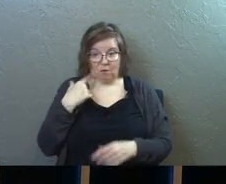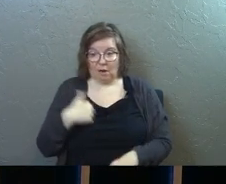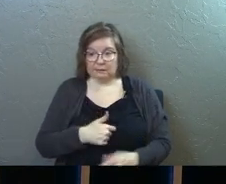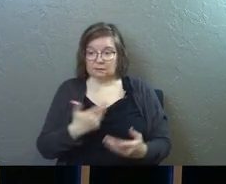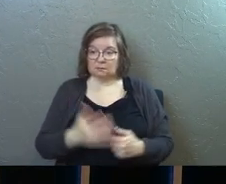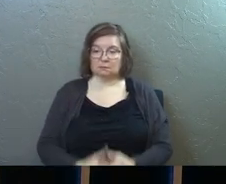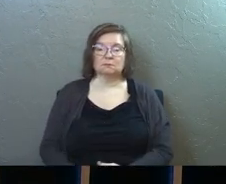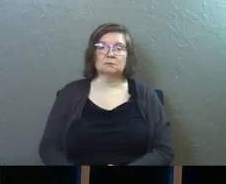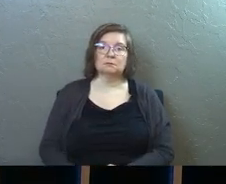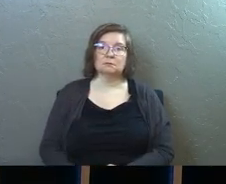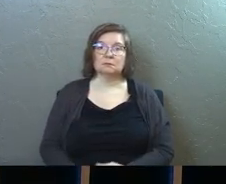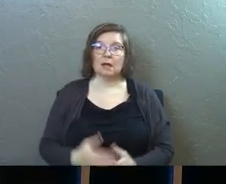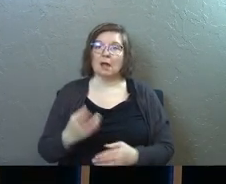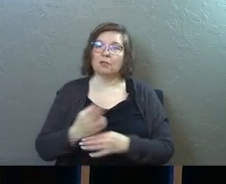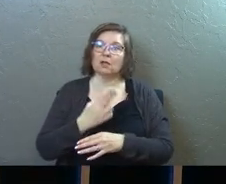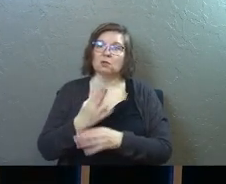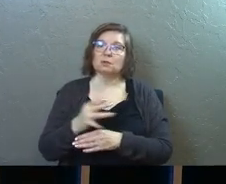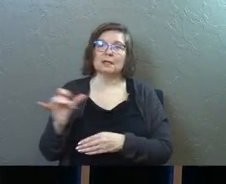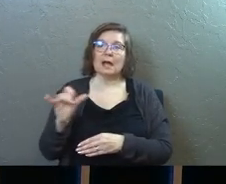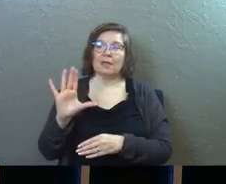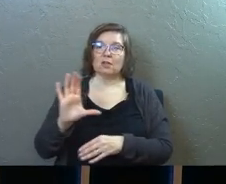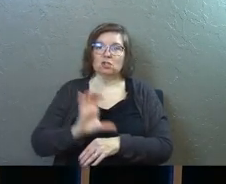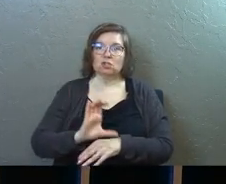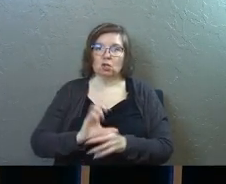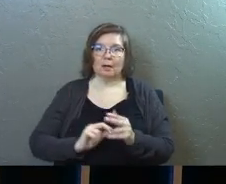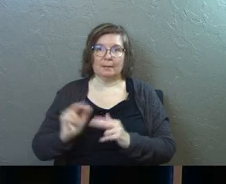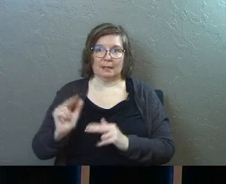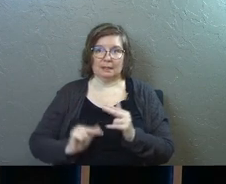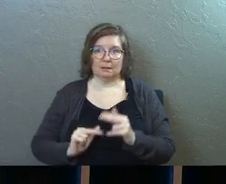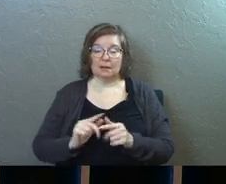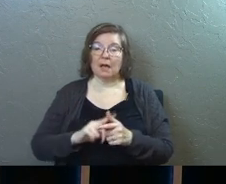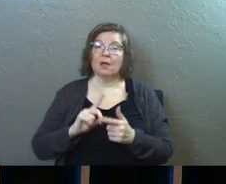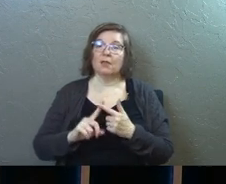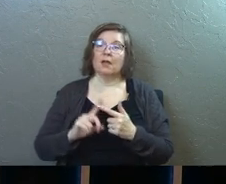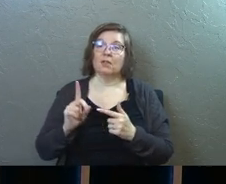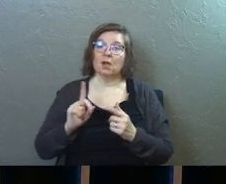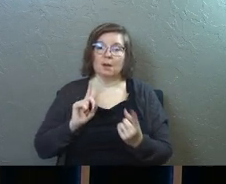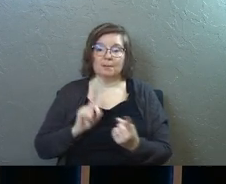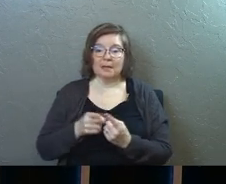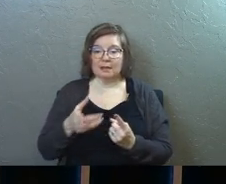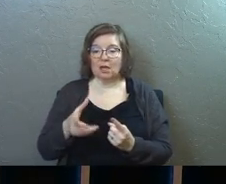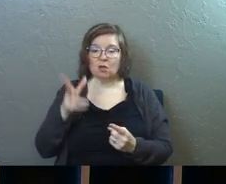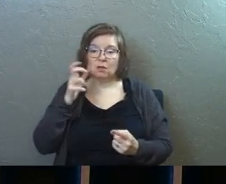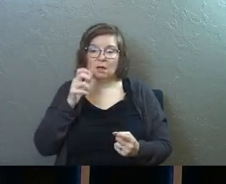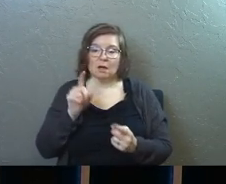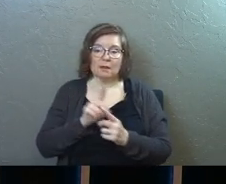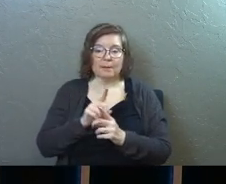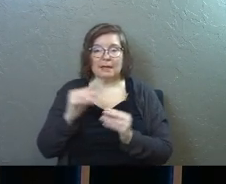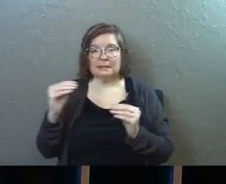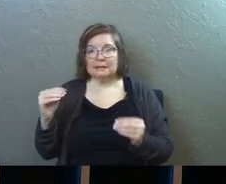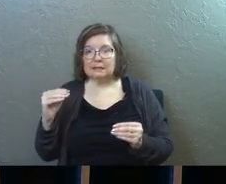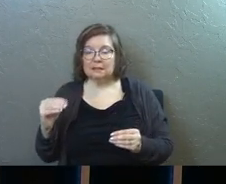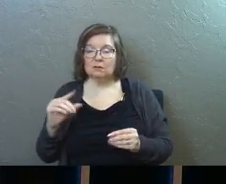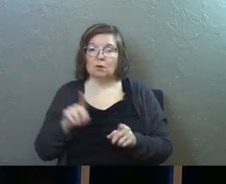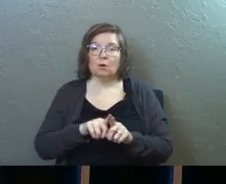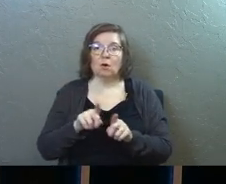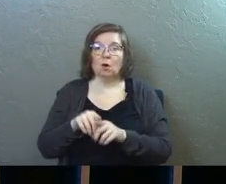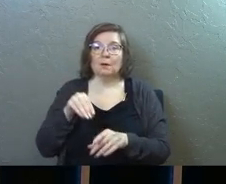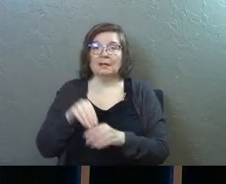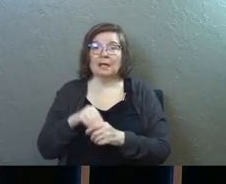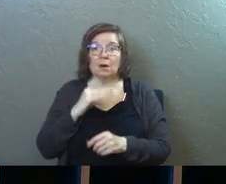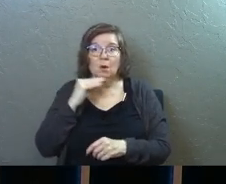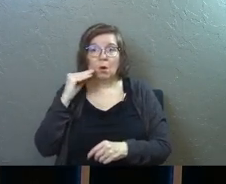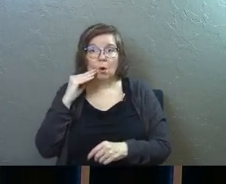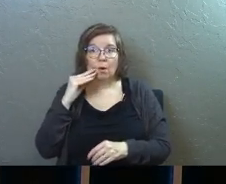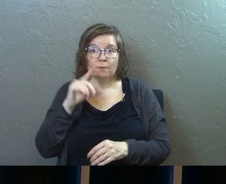for us. And they use it as their church building. And they're meeting there and they're hearing the apostles teach. They're also in